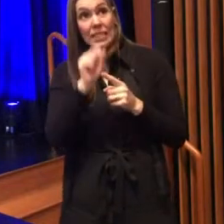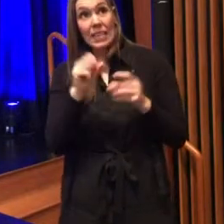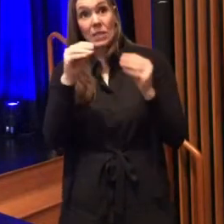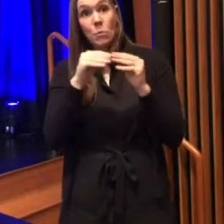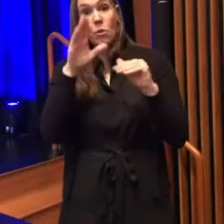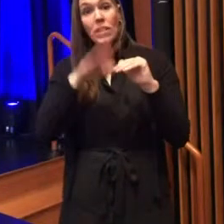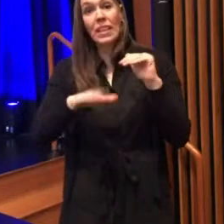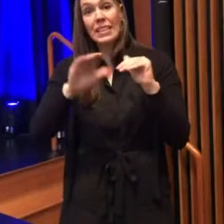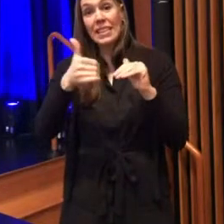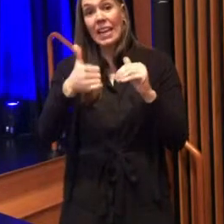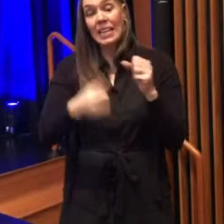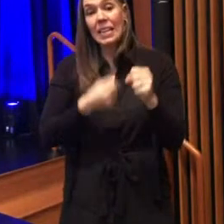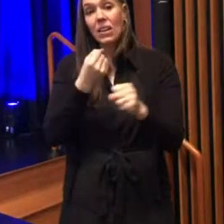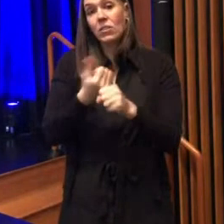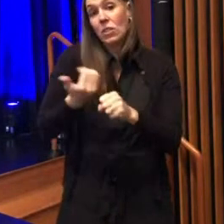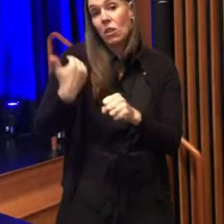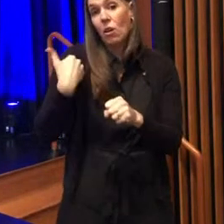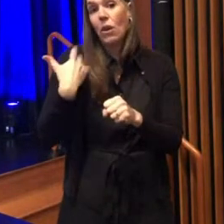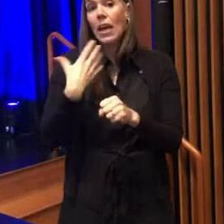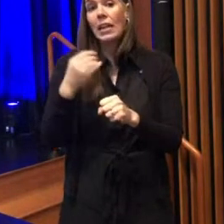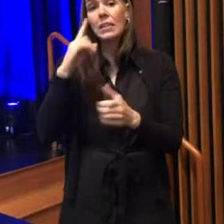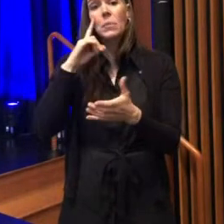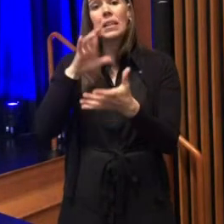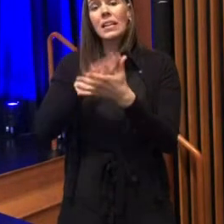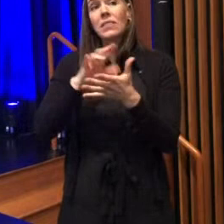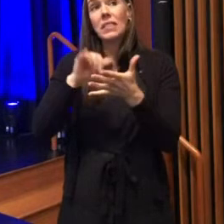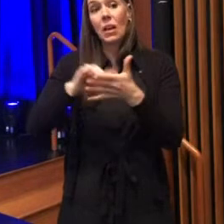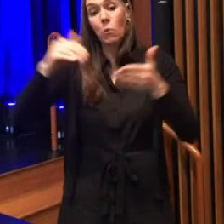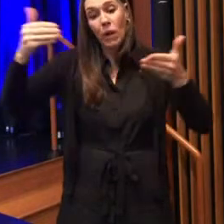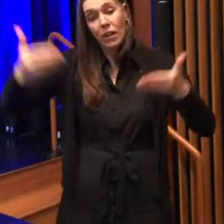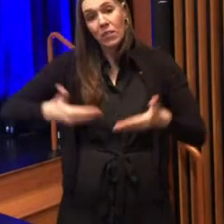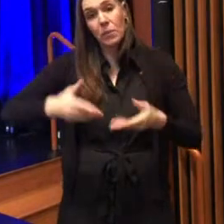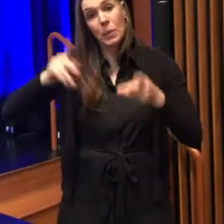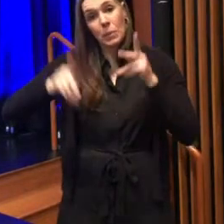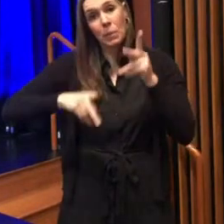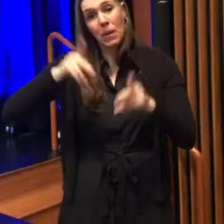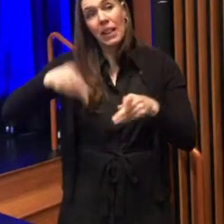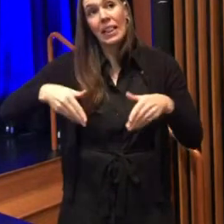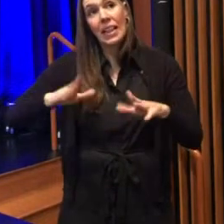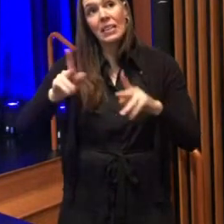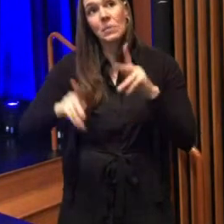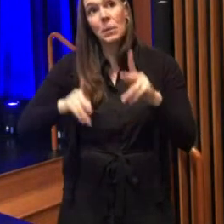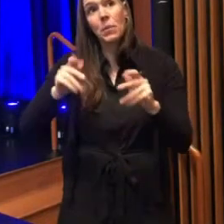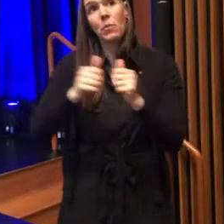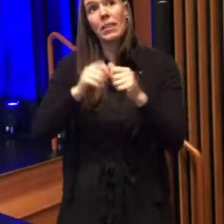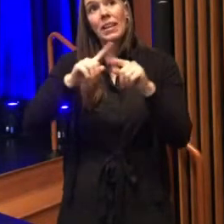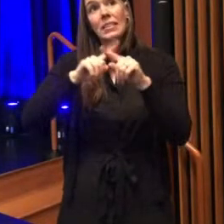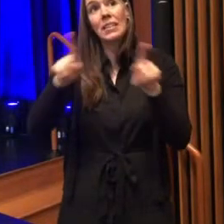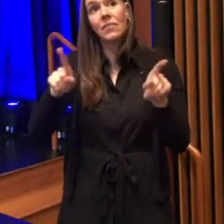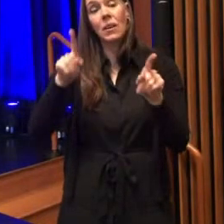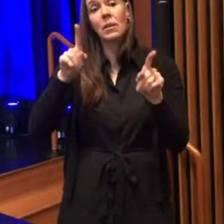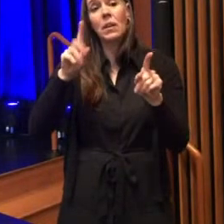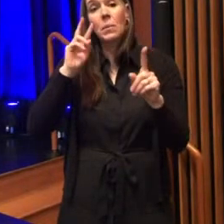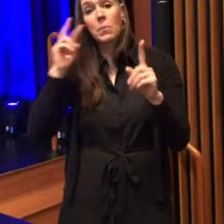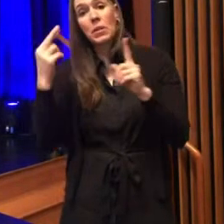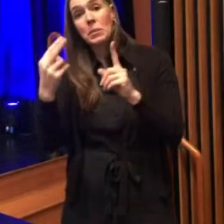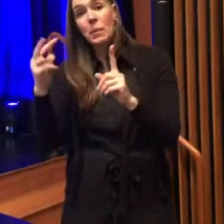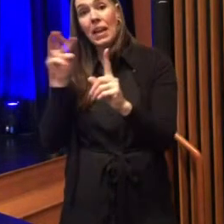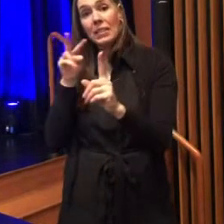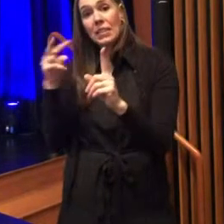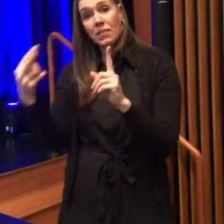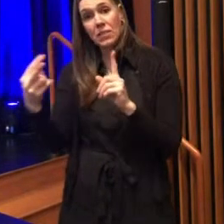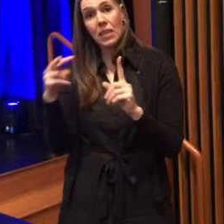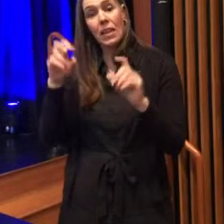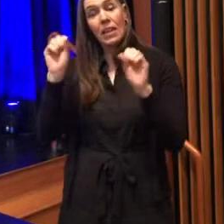10 years ago and believes that fostering a culture of welcome allows people with different perspectives and experiences to work together on common